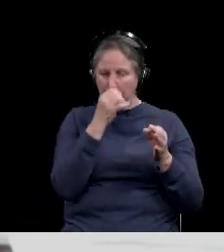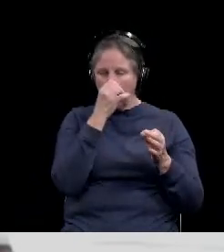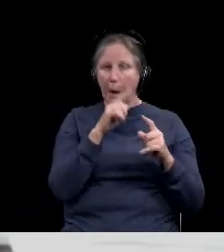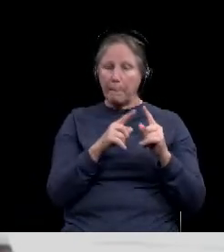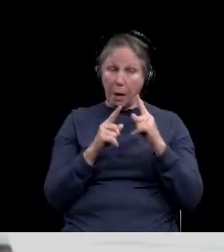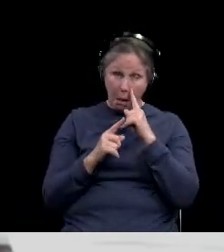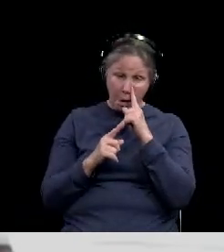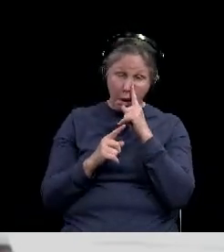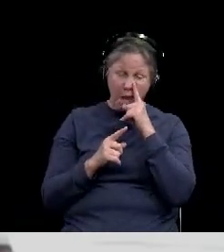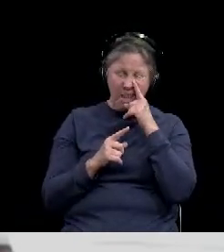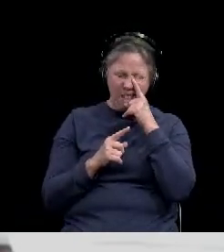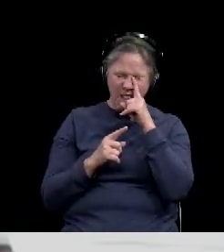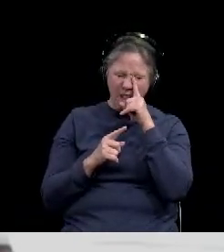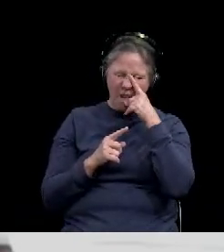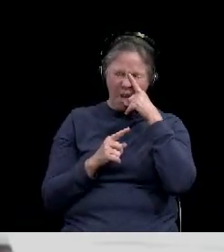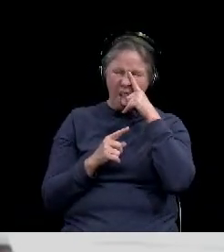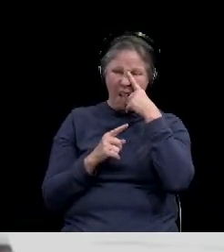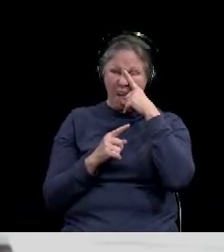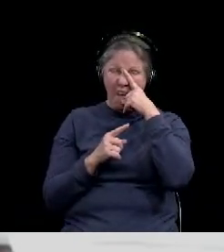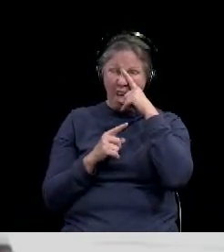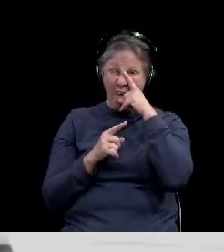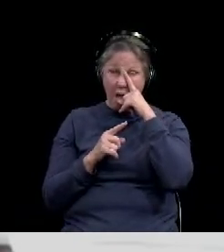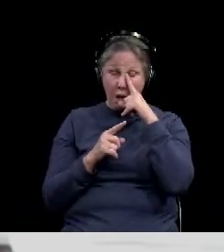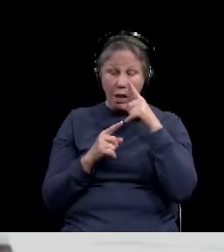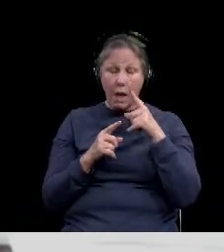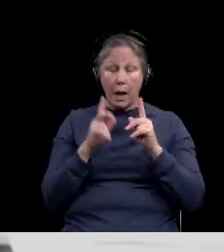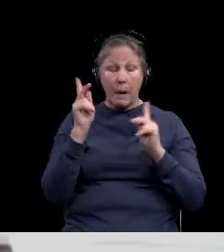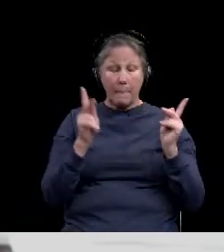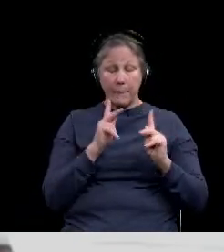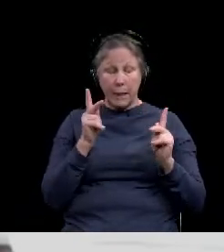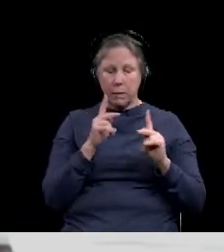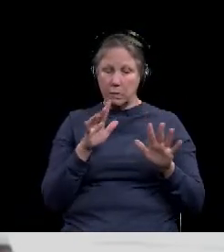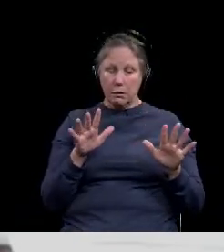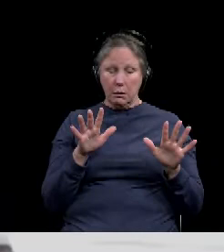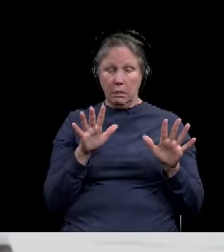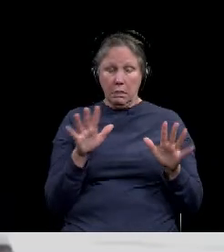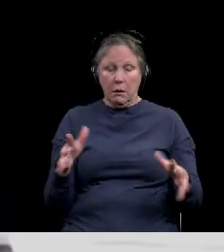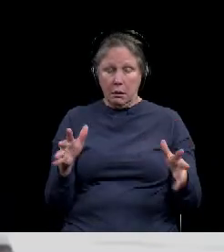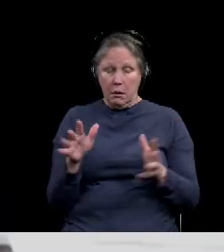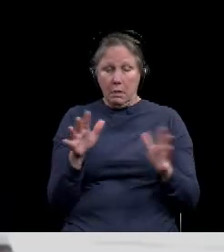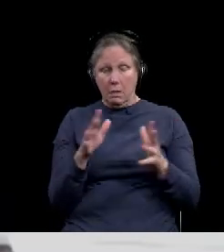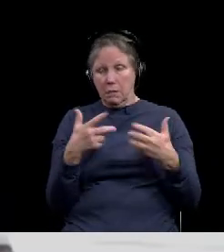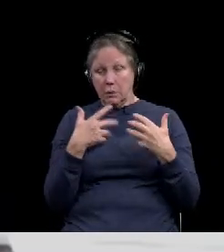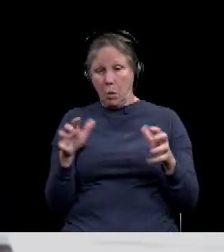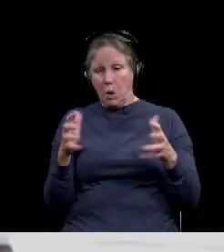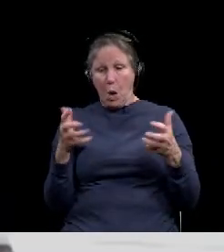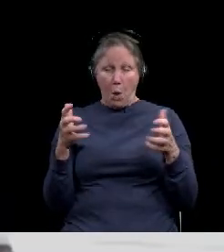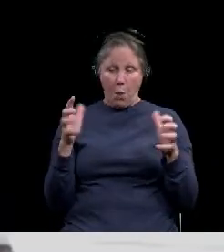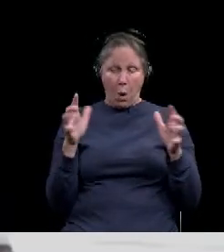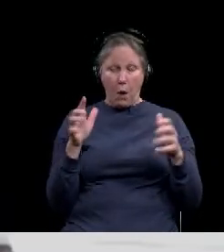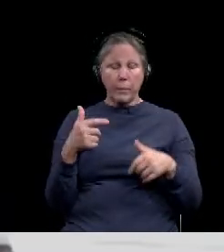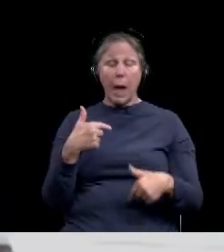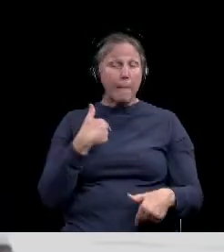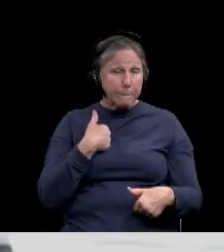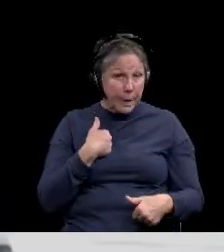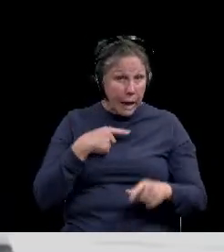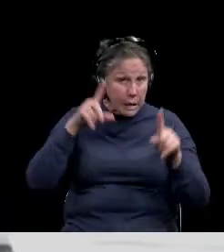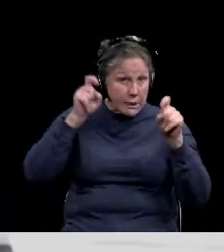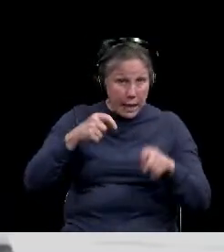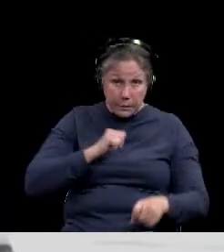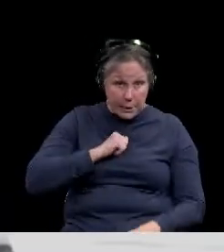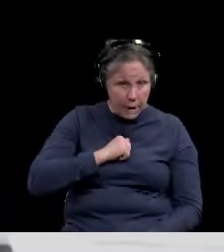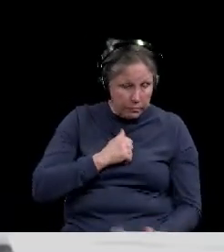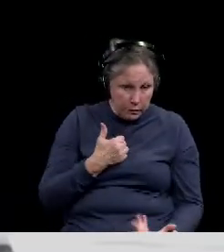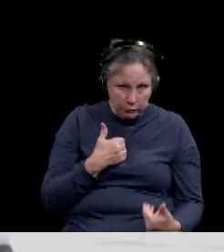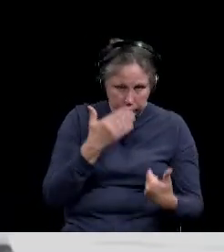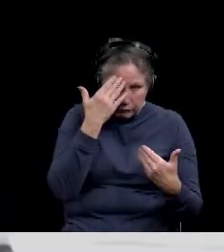deeply into the, um, nasal passage and people are anxious about that. get nervous about it. Um, I've not had the test, so I can't